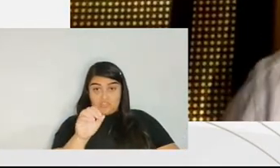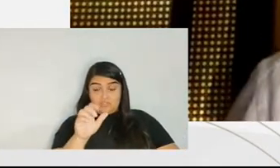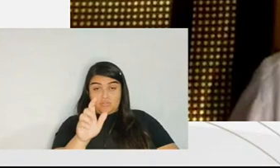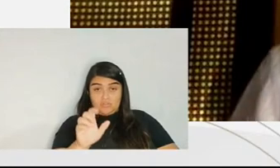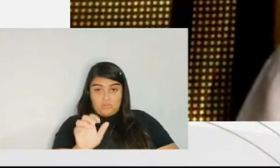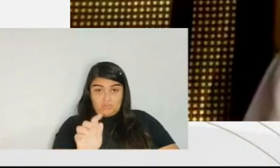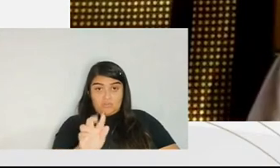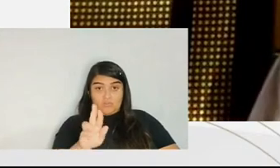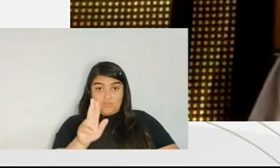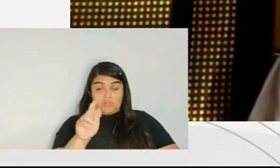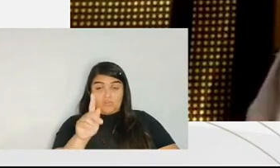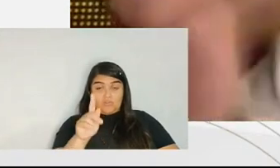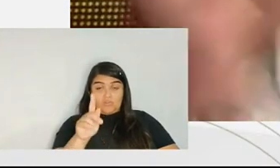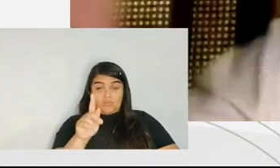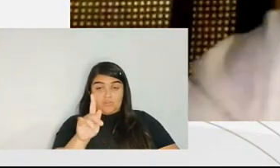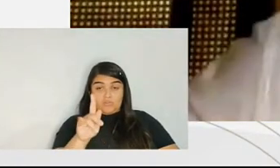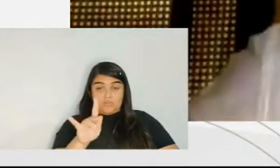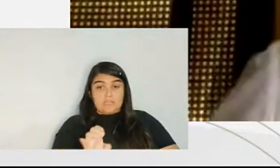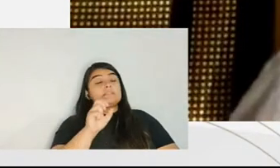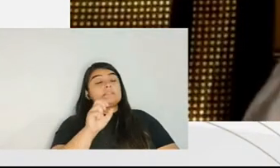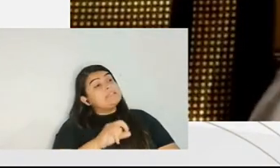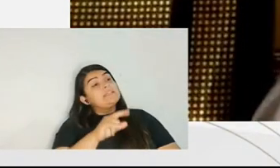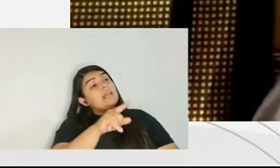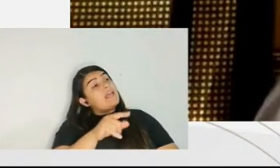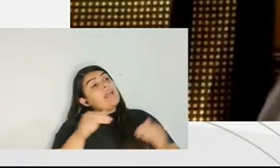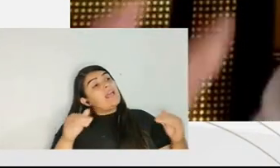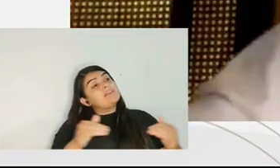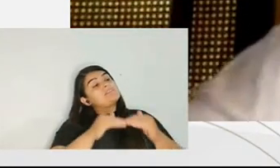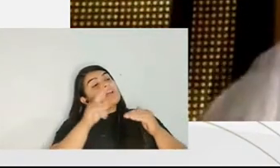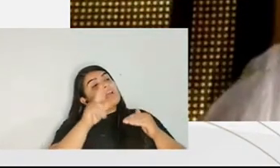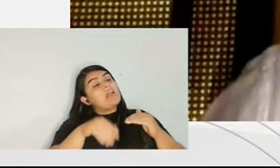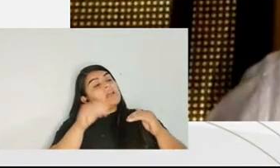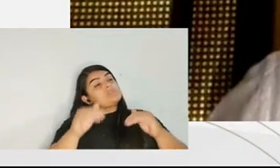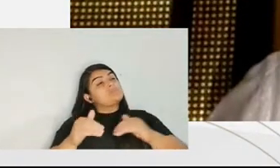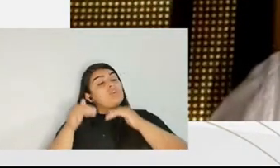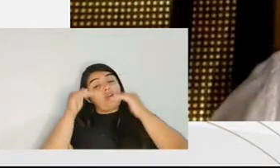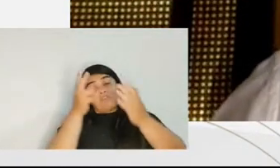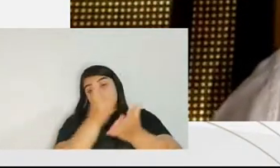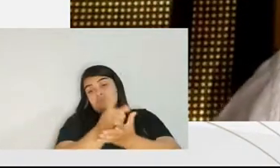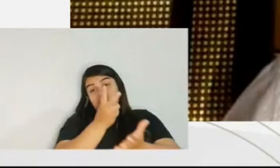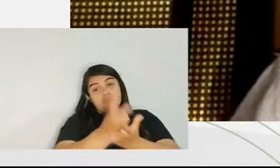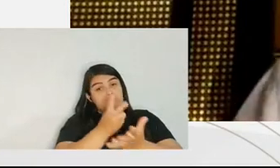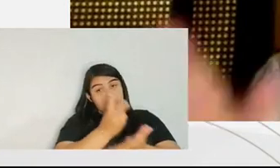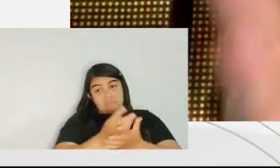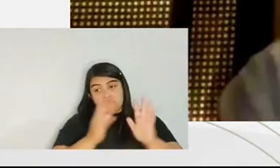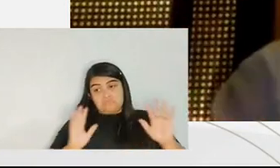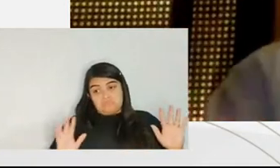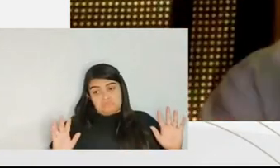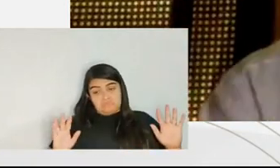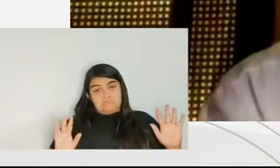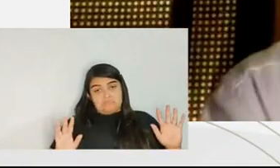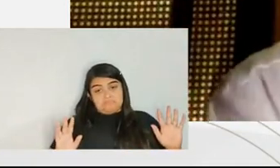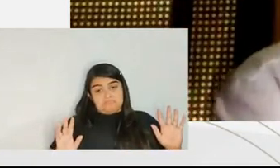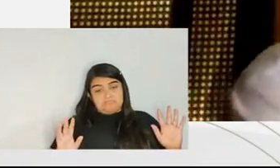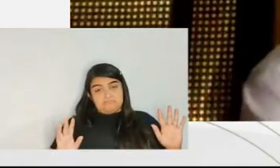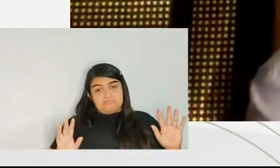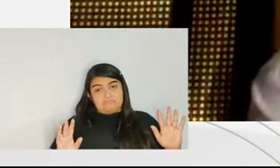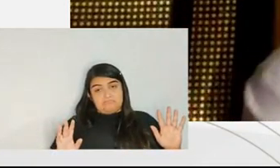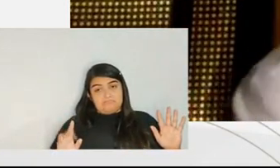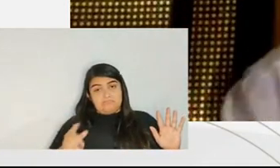doubt that he will say that the supreme court should stop being supreme it's still supreme